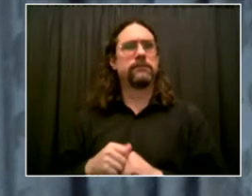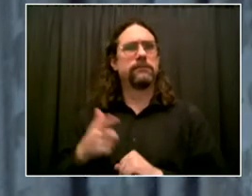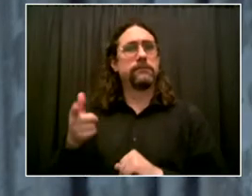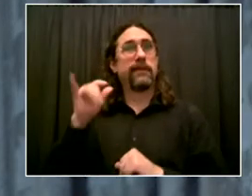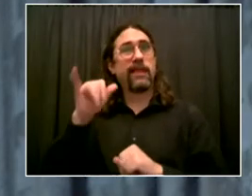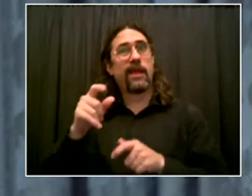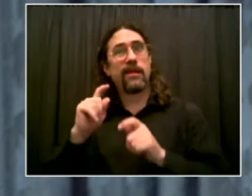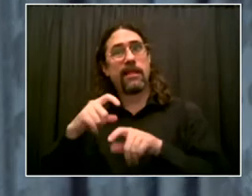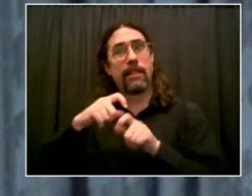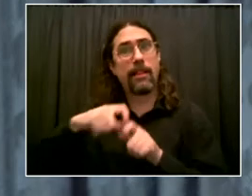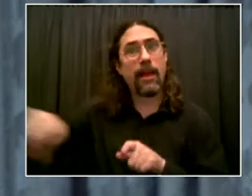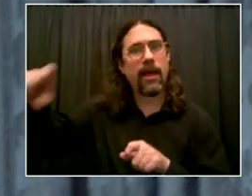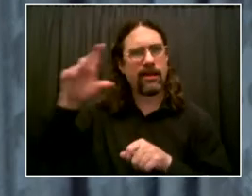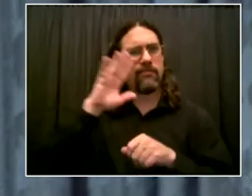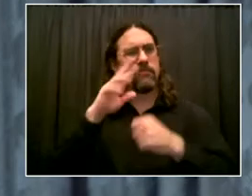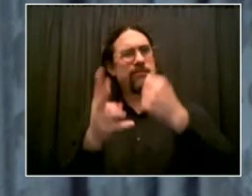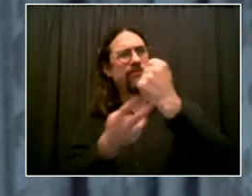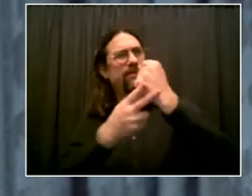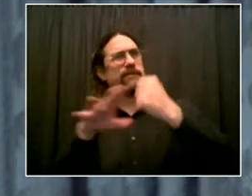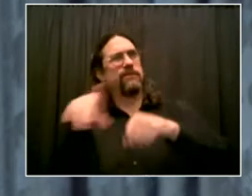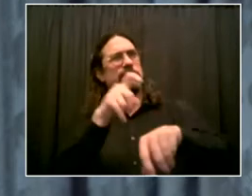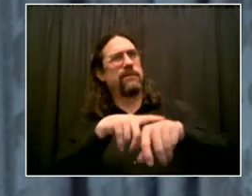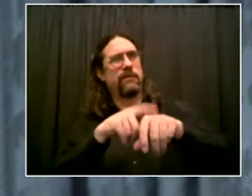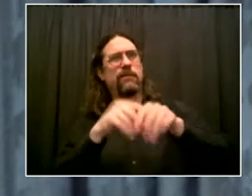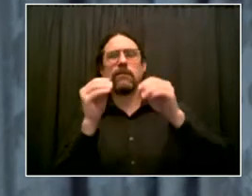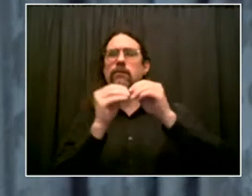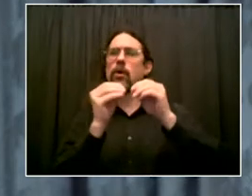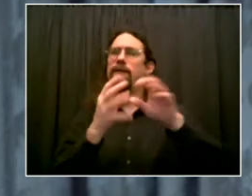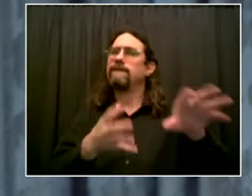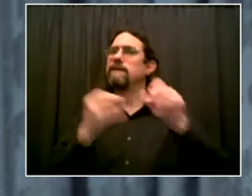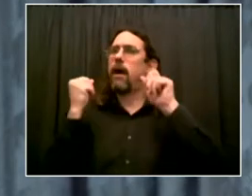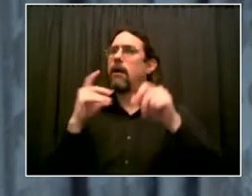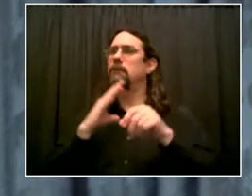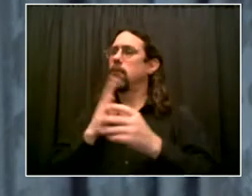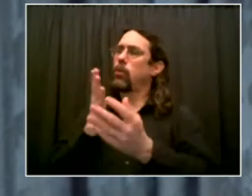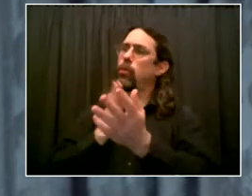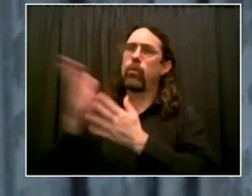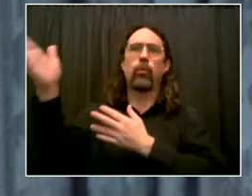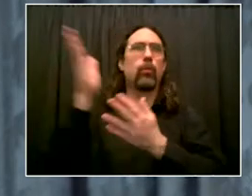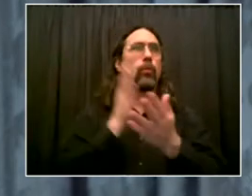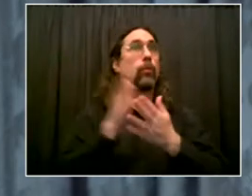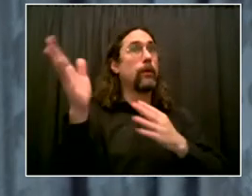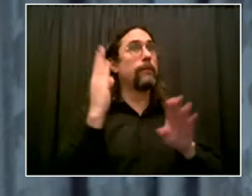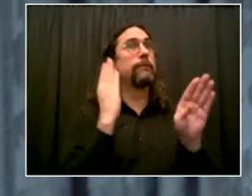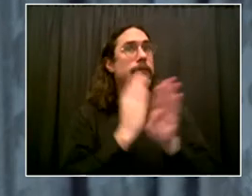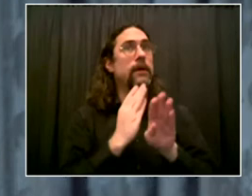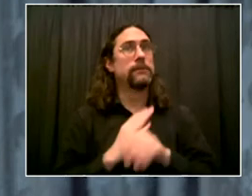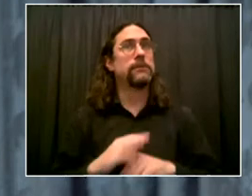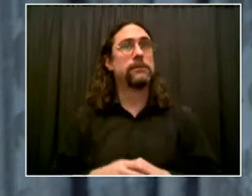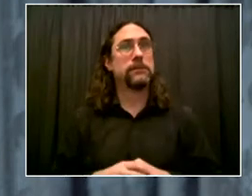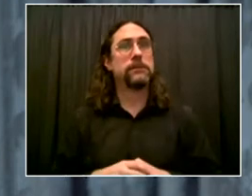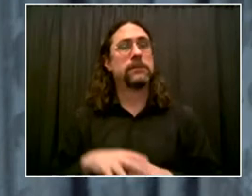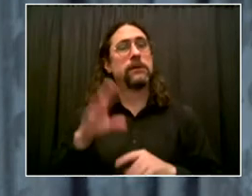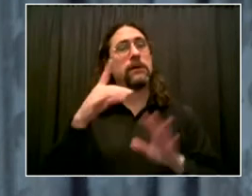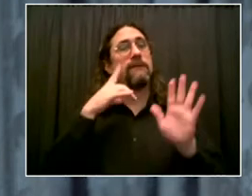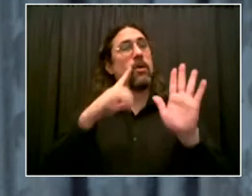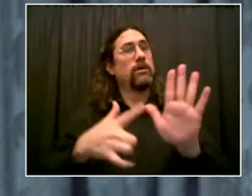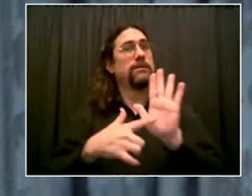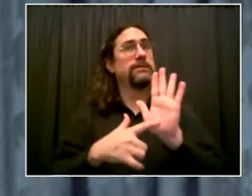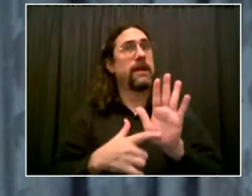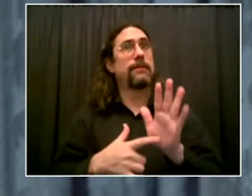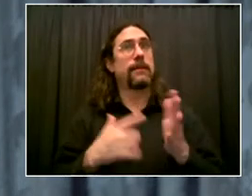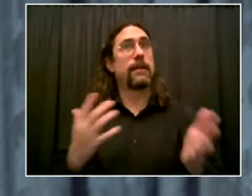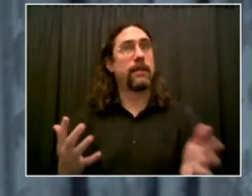Busway, the speeds are 29 percent faster in the evening rush hours. Highland